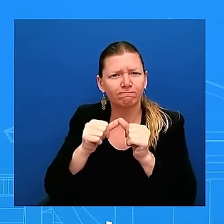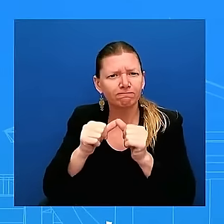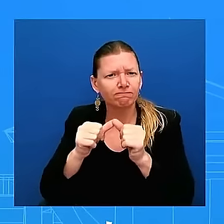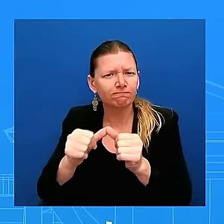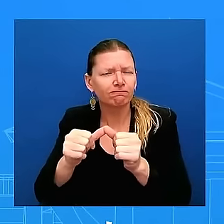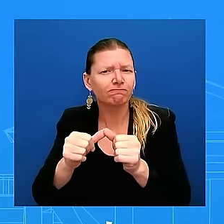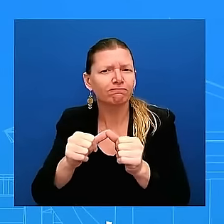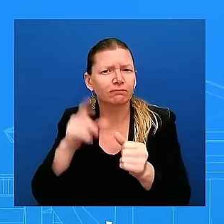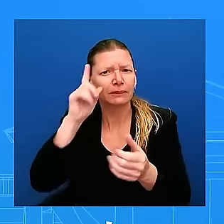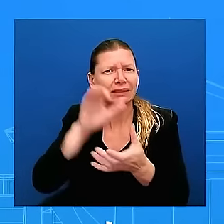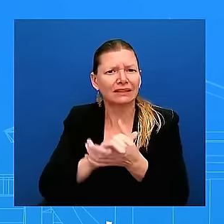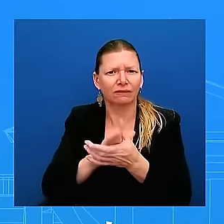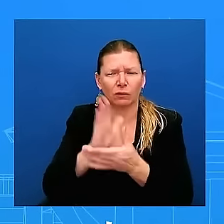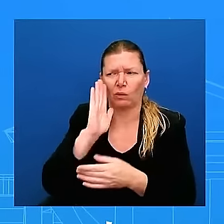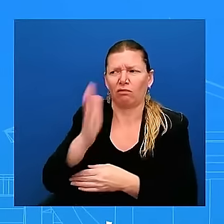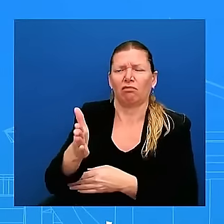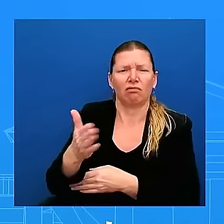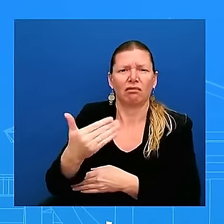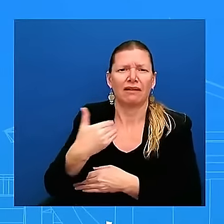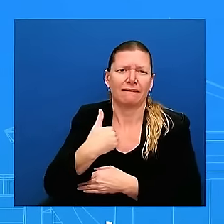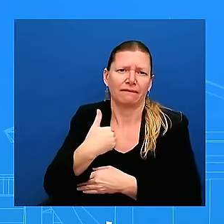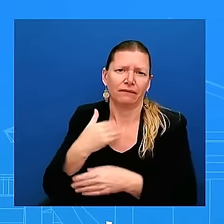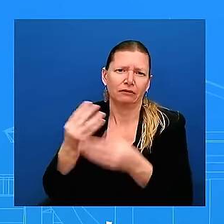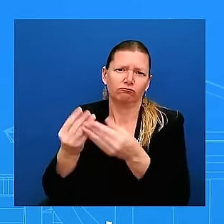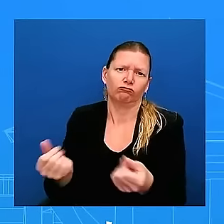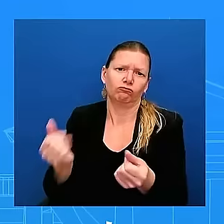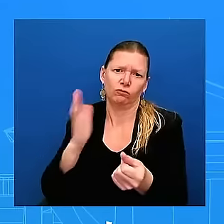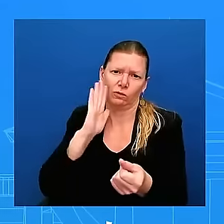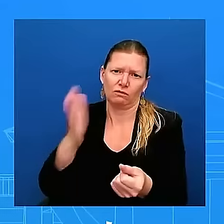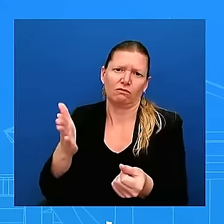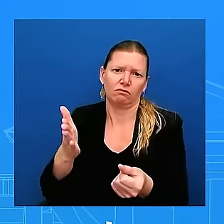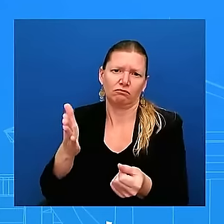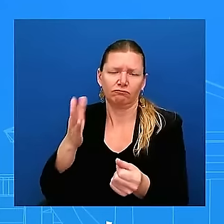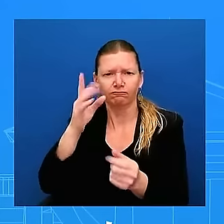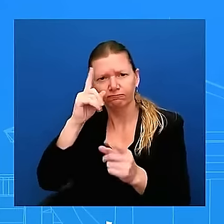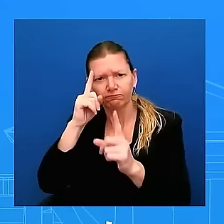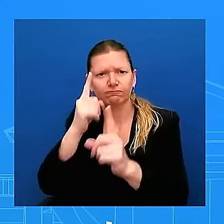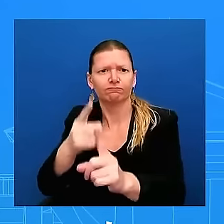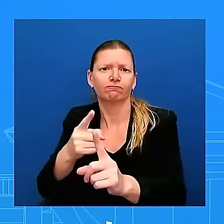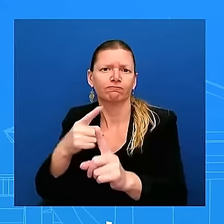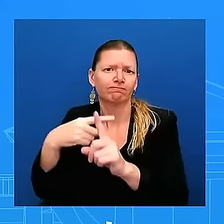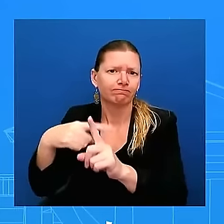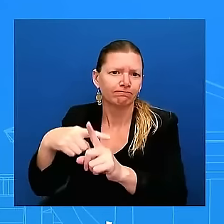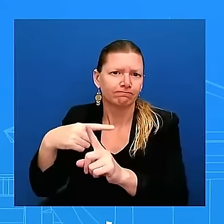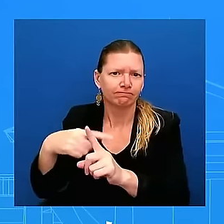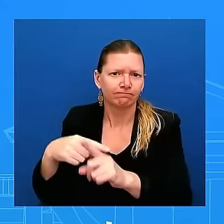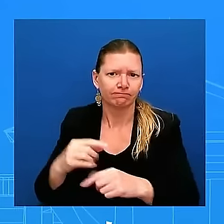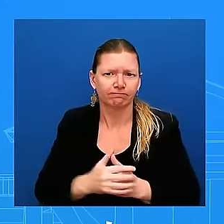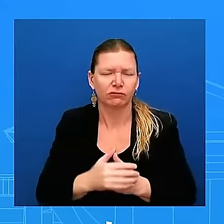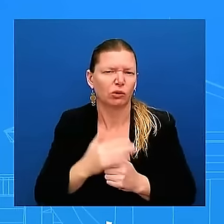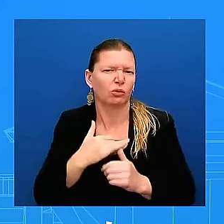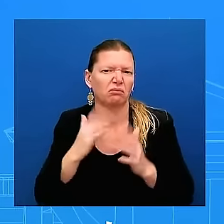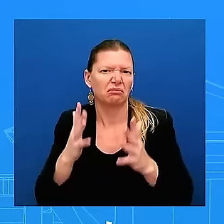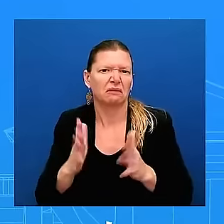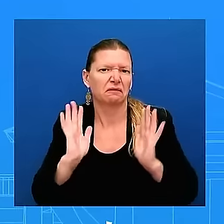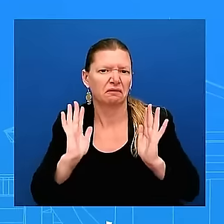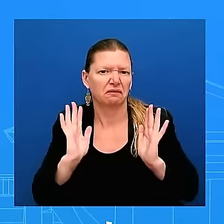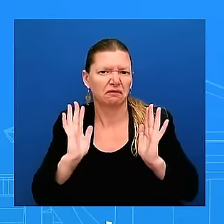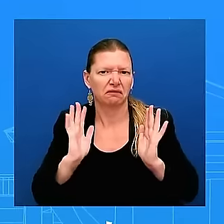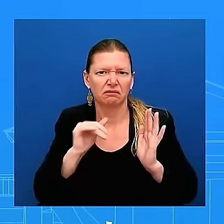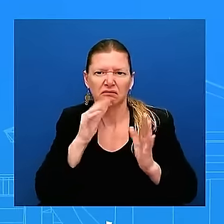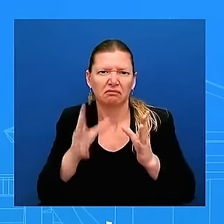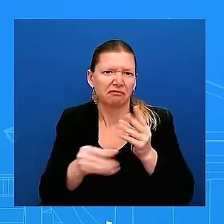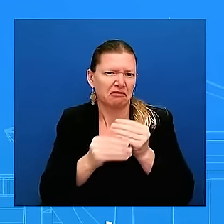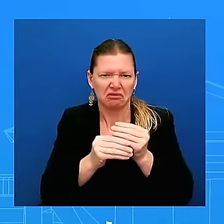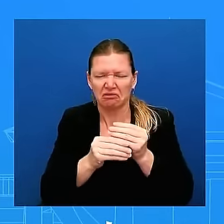and uh and so I will leave it there and well actually I'll add this is why the ceasefire negotiation is so important this is why